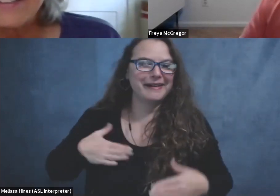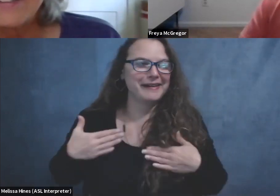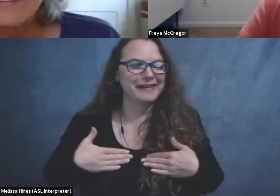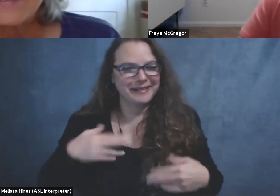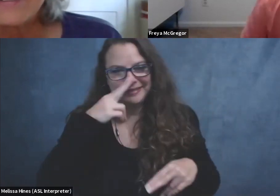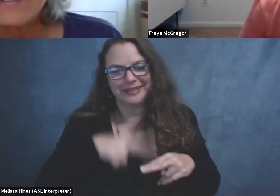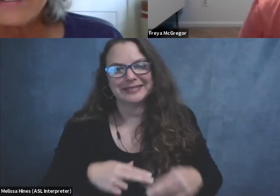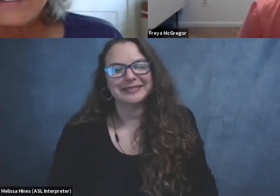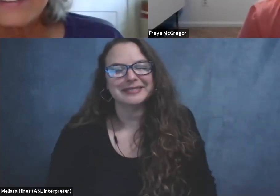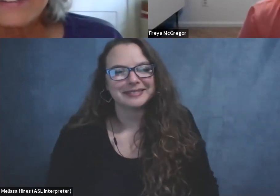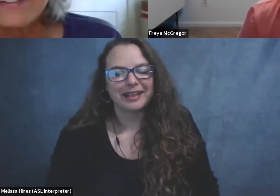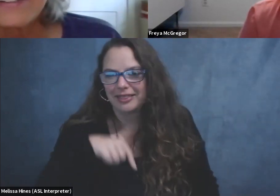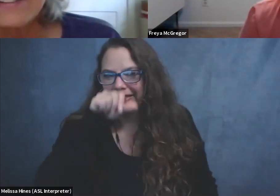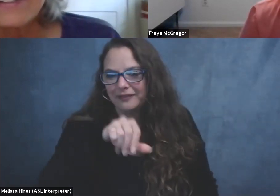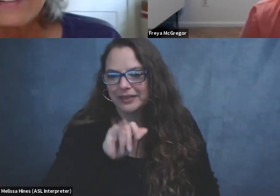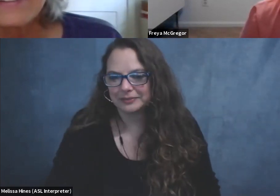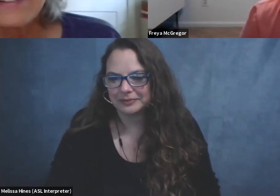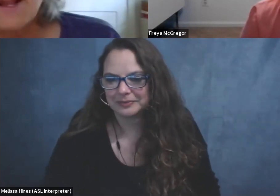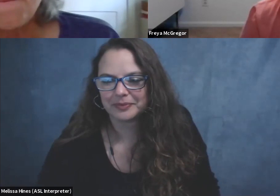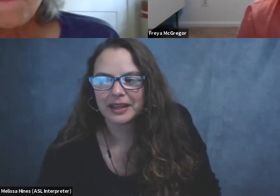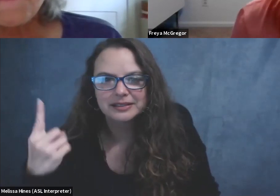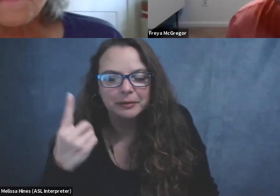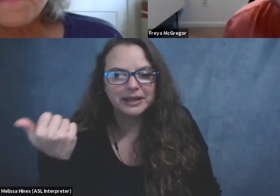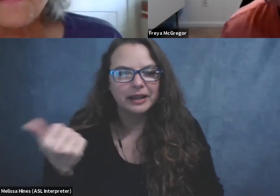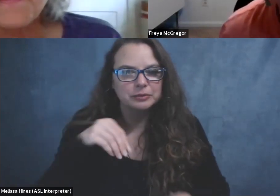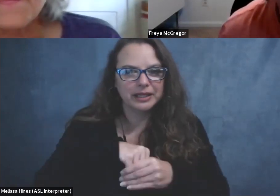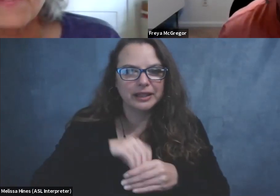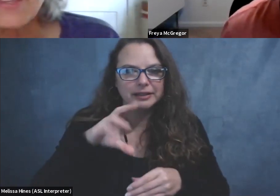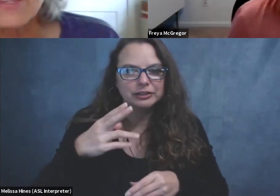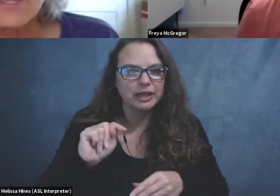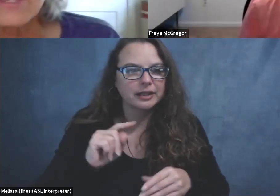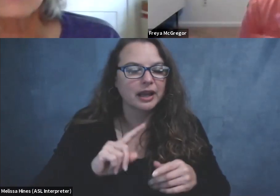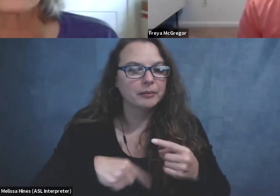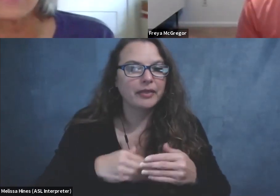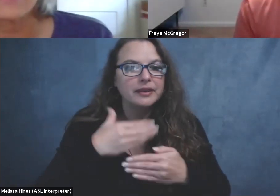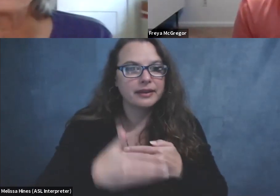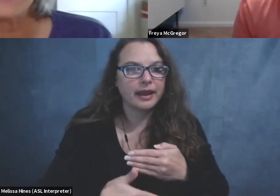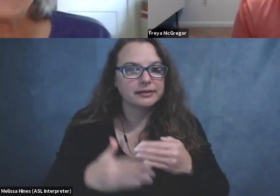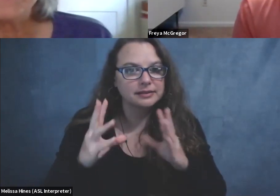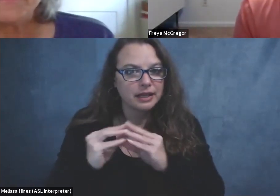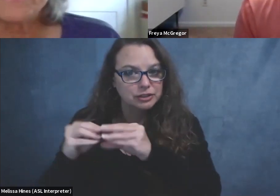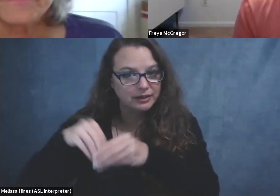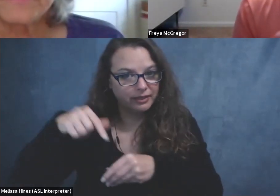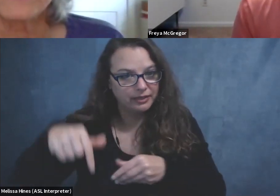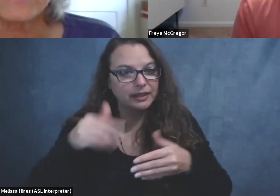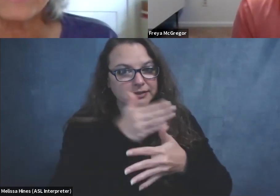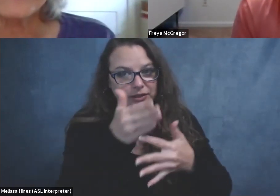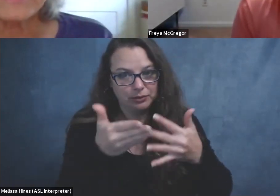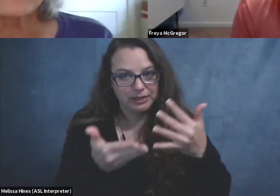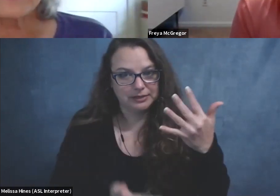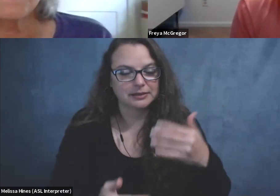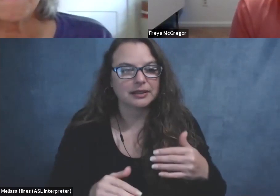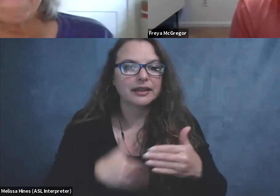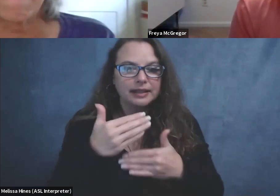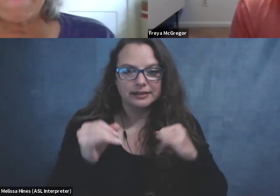awesome. Um, and I noticed someone else put in a chat about the next session in this series. Yeah. So the next session, um, the next